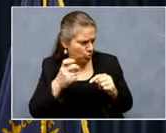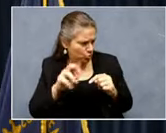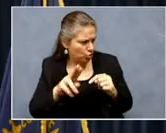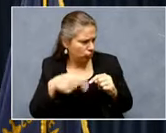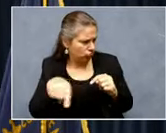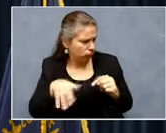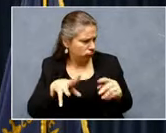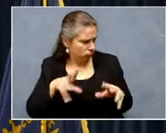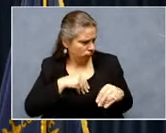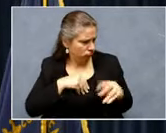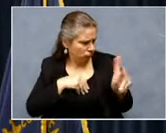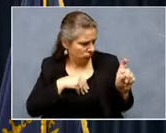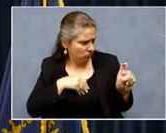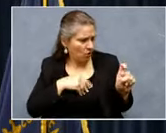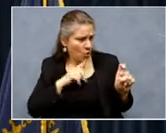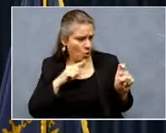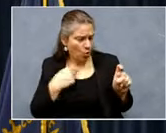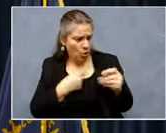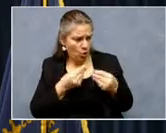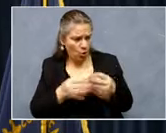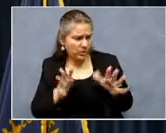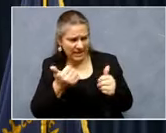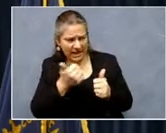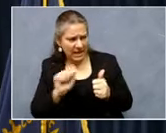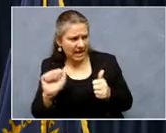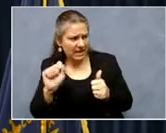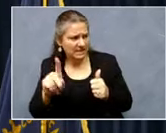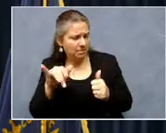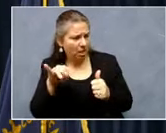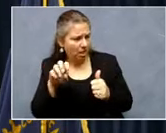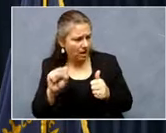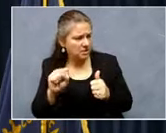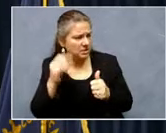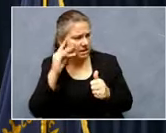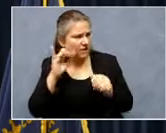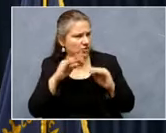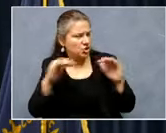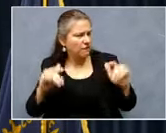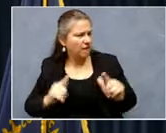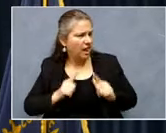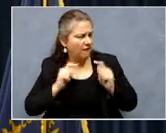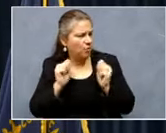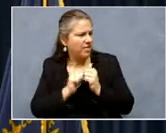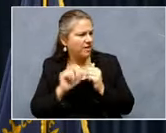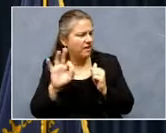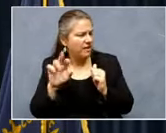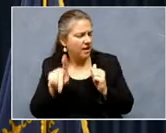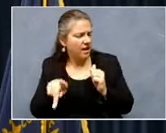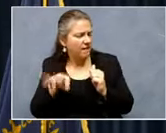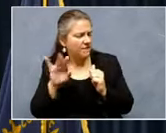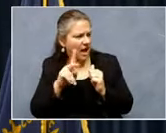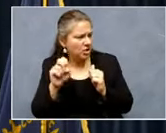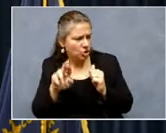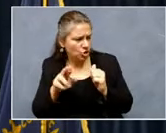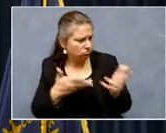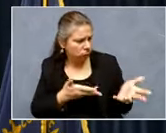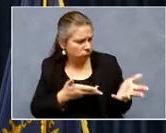do you know if we are losing any supplies because of shelf life with the Pfizer in particular? Thank you so much.